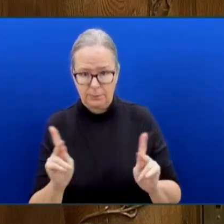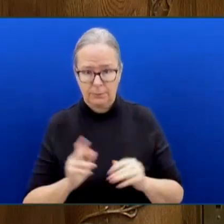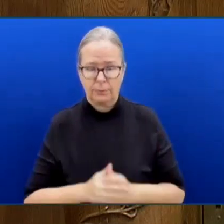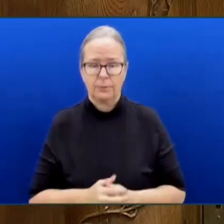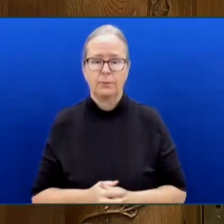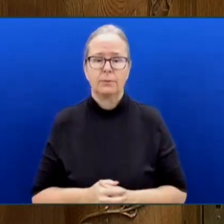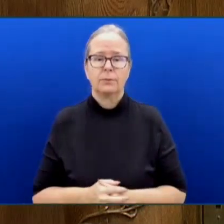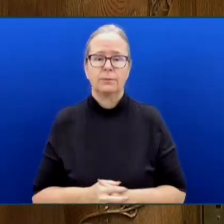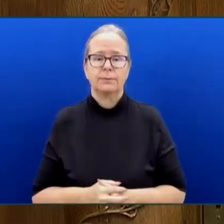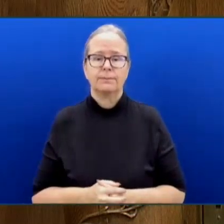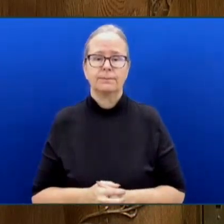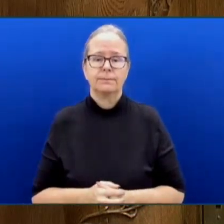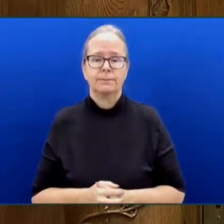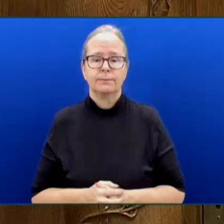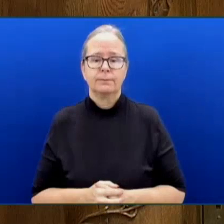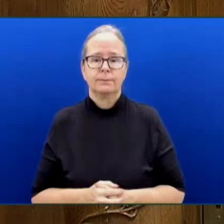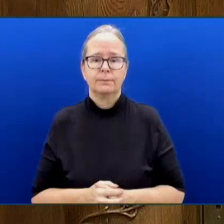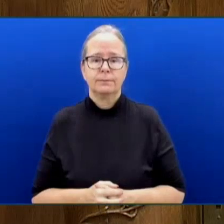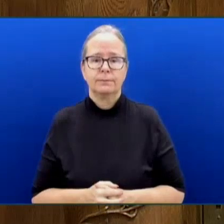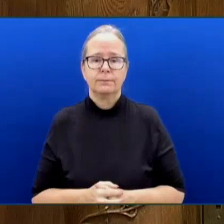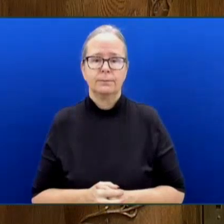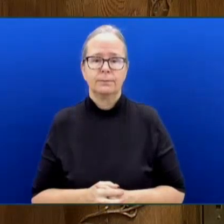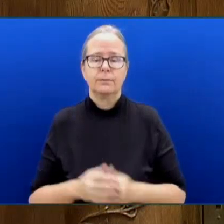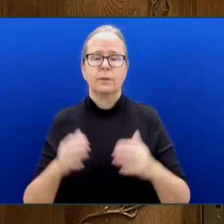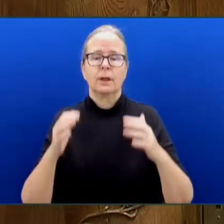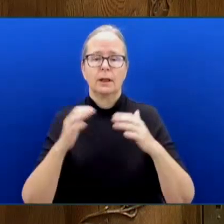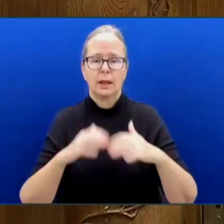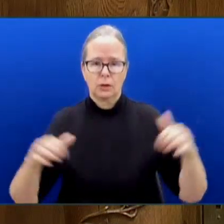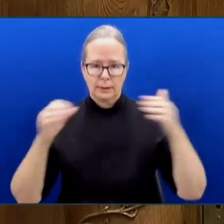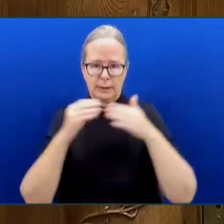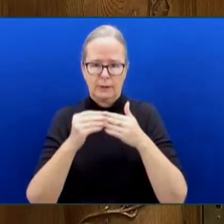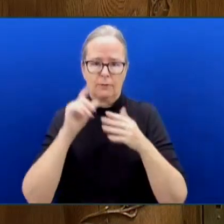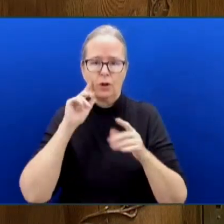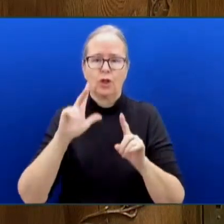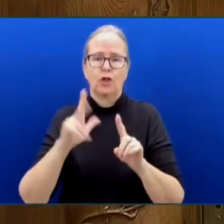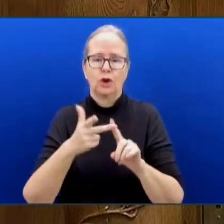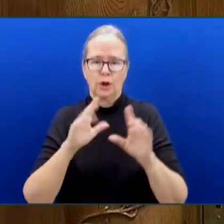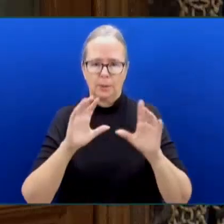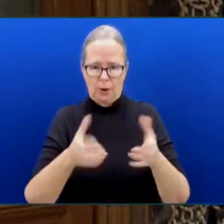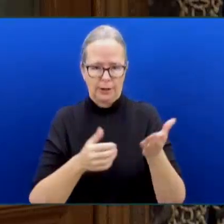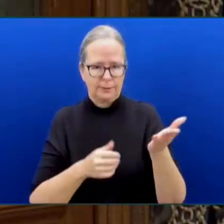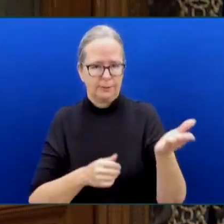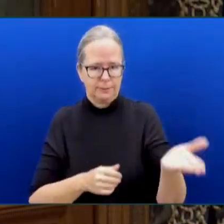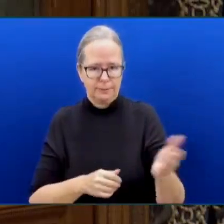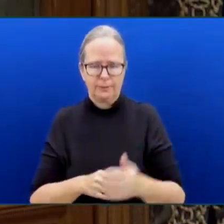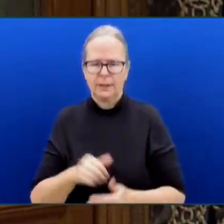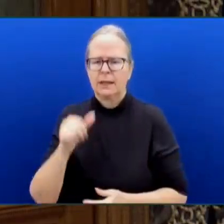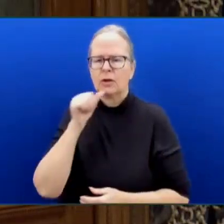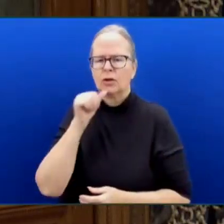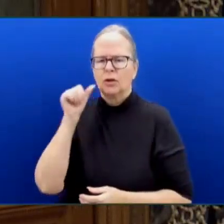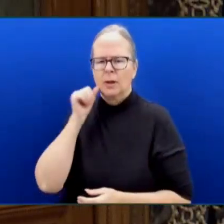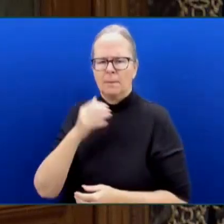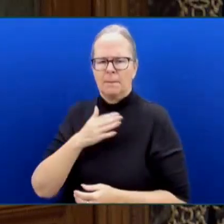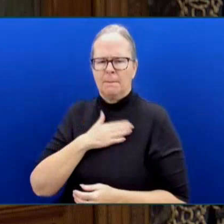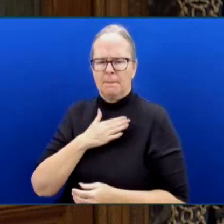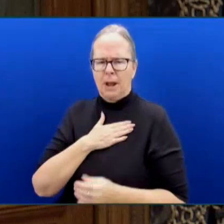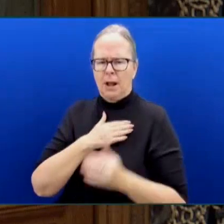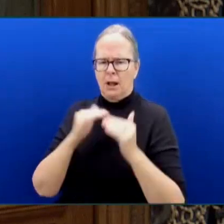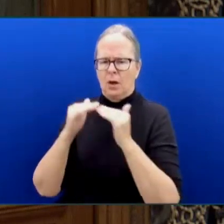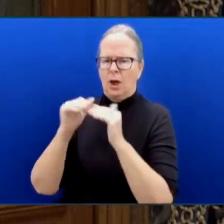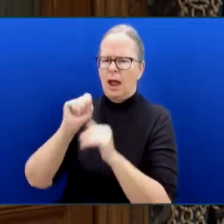House Leader of Third Party. Mr. Speaker, yesterday my colleague asked about the lack of accountability and oversight in the Ministry of Children